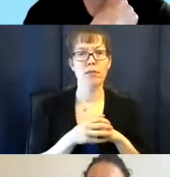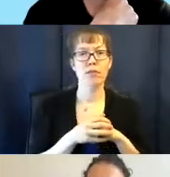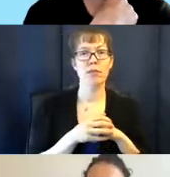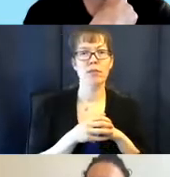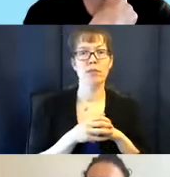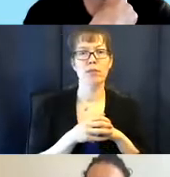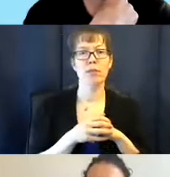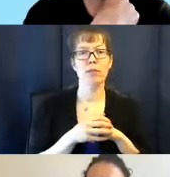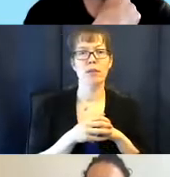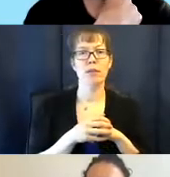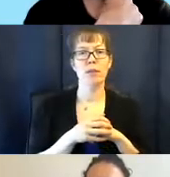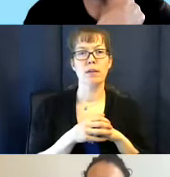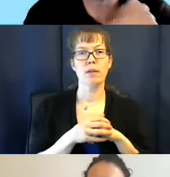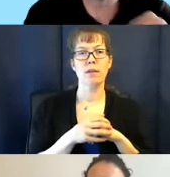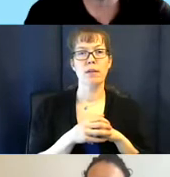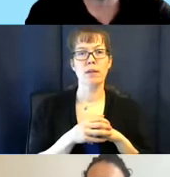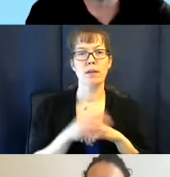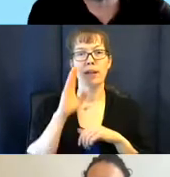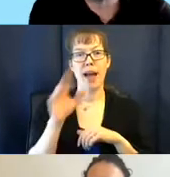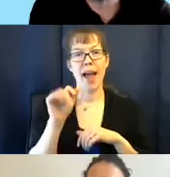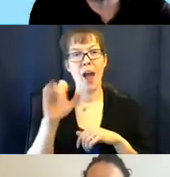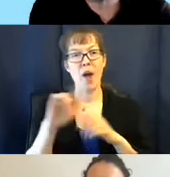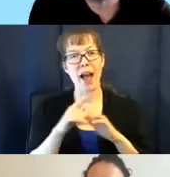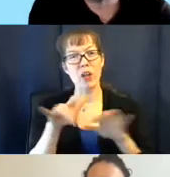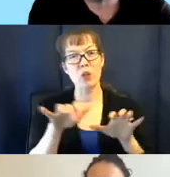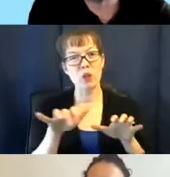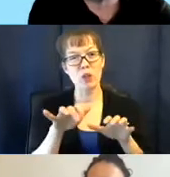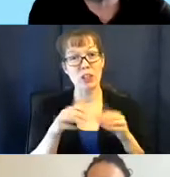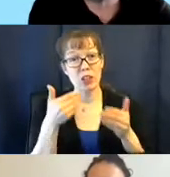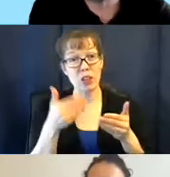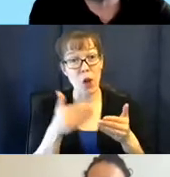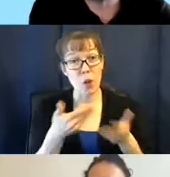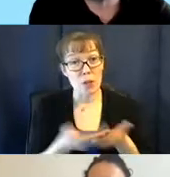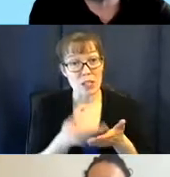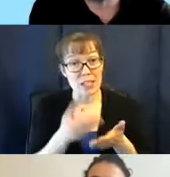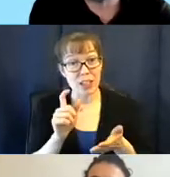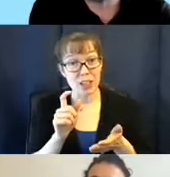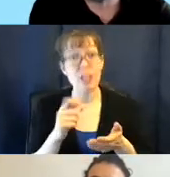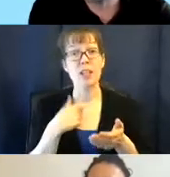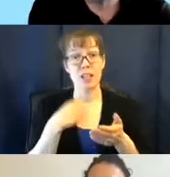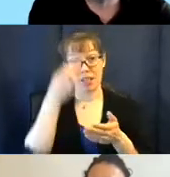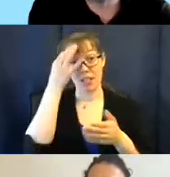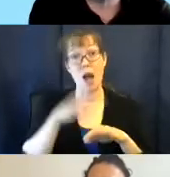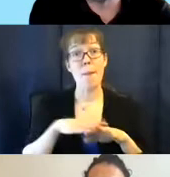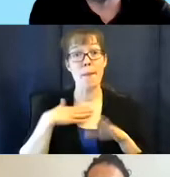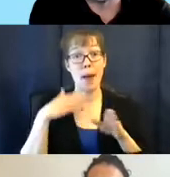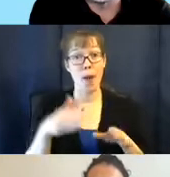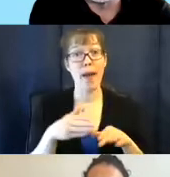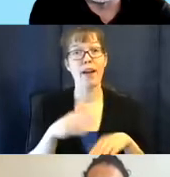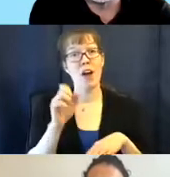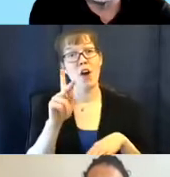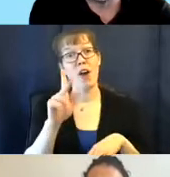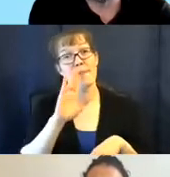Hey, Ariel. How are you doing? You almost here? I'm good. Yes, I'm on my way. All right. Bye. And